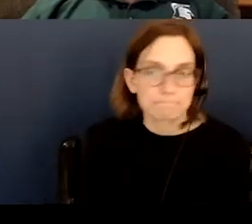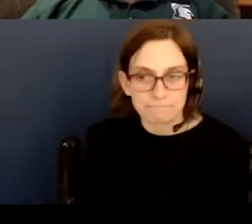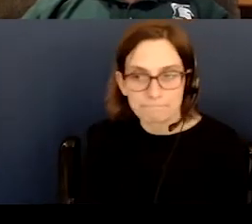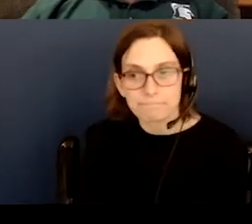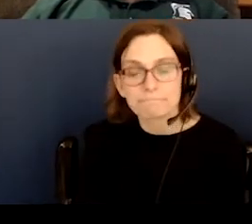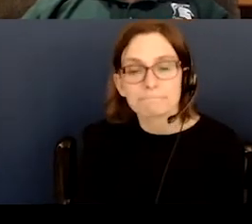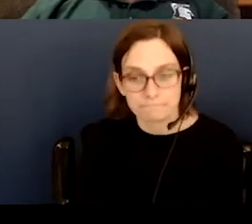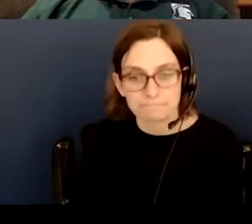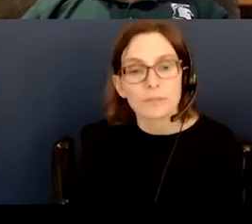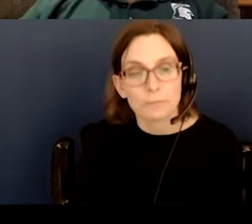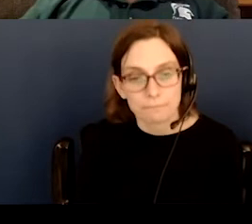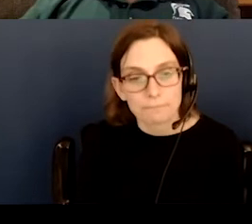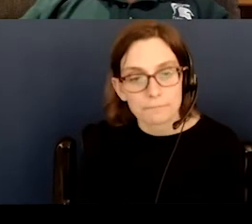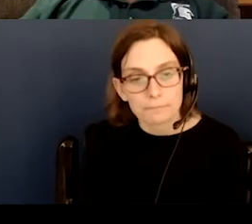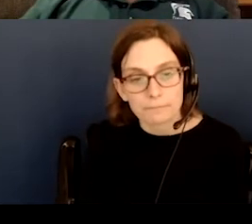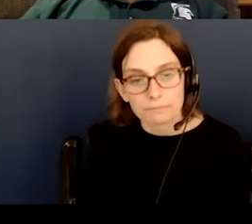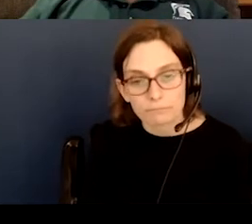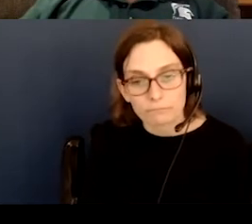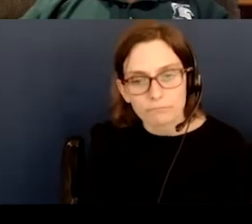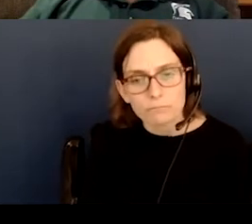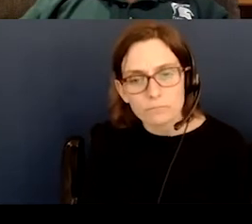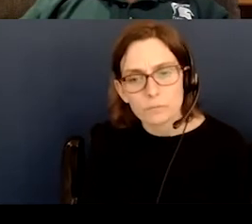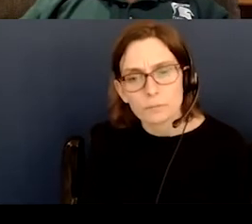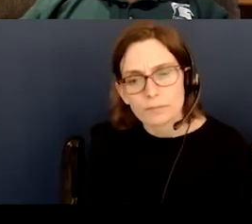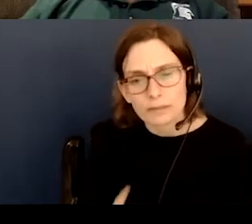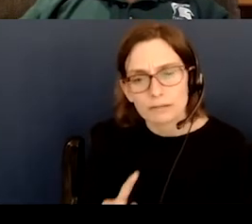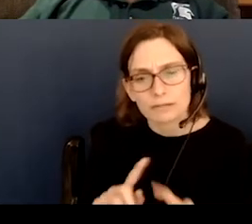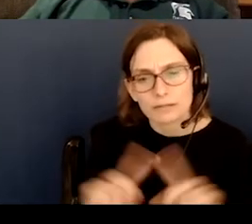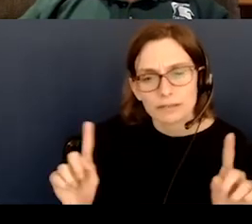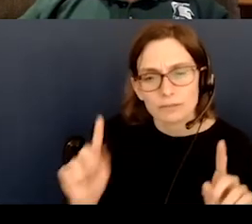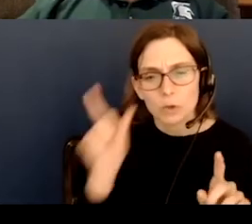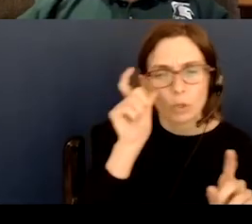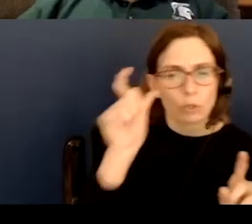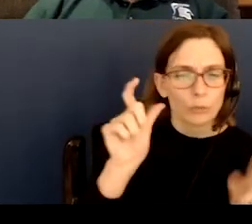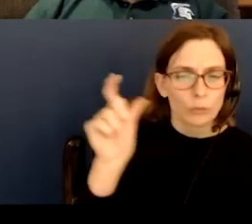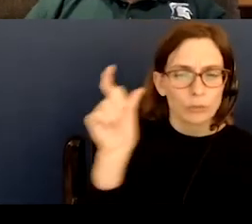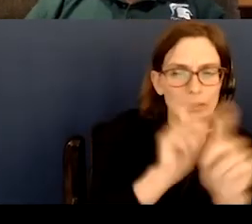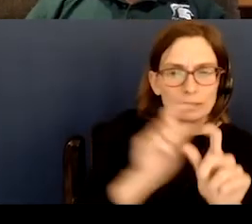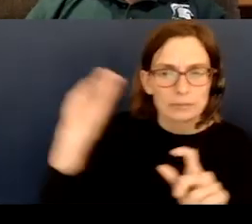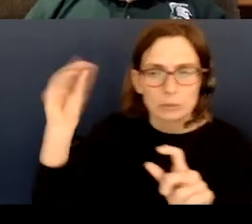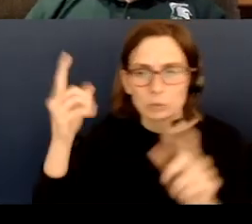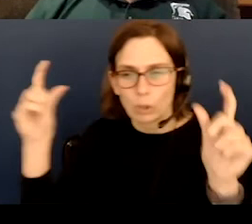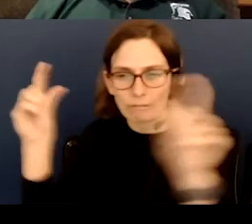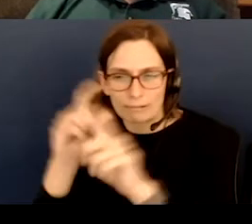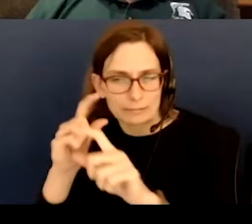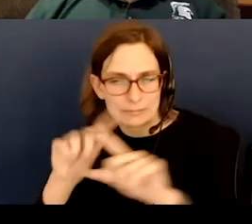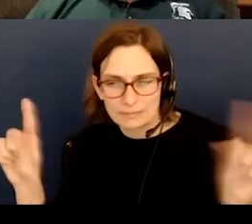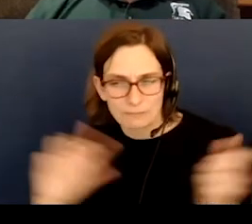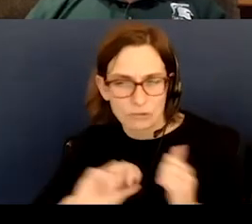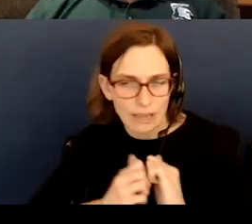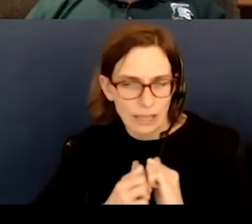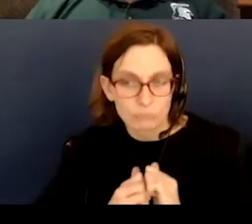Okay. Uh, what is the difference between a lunar and solar eclipse? A lunar eclipse